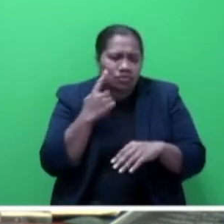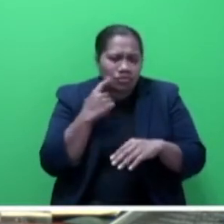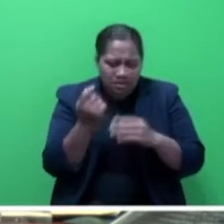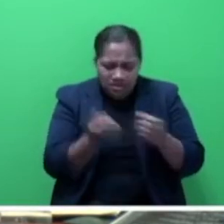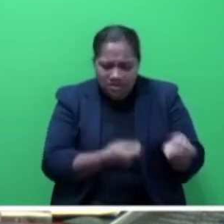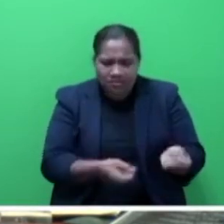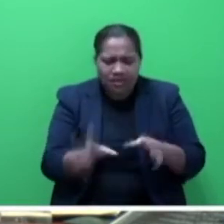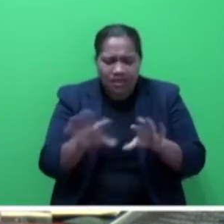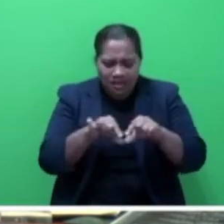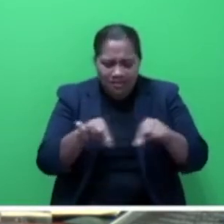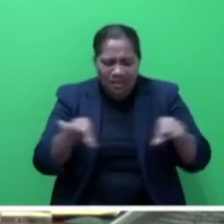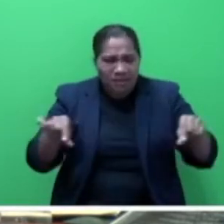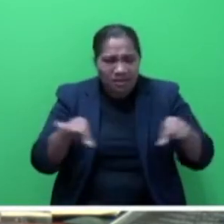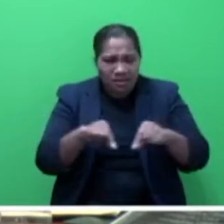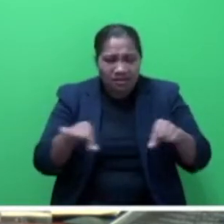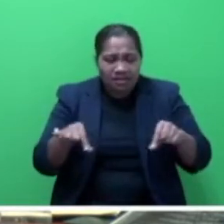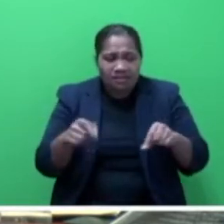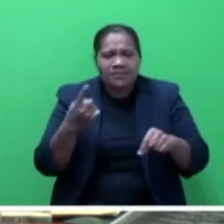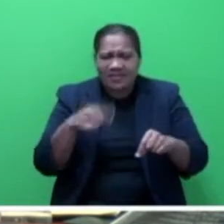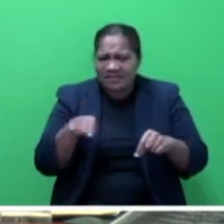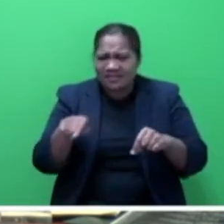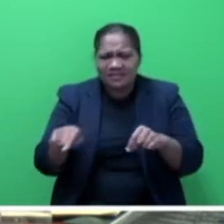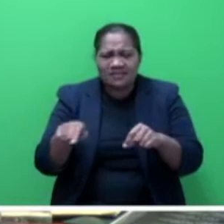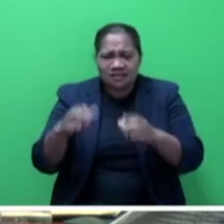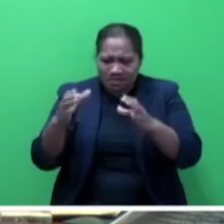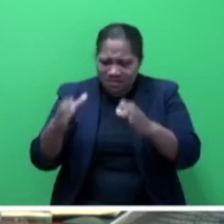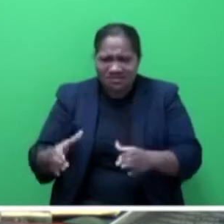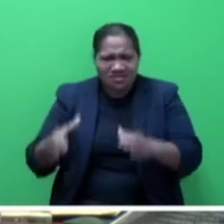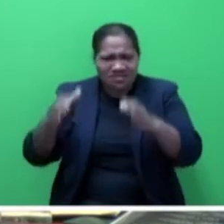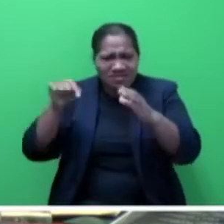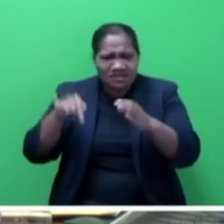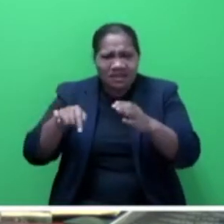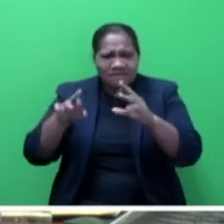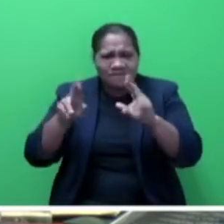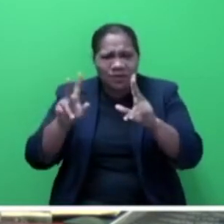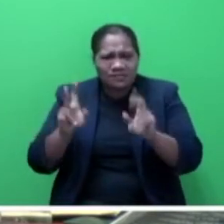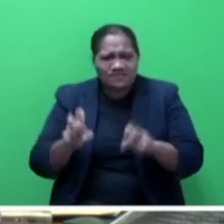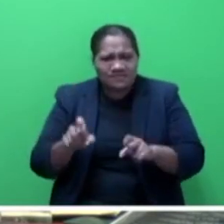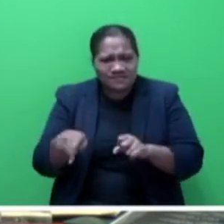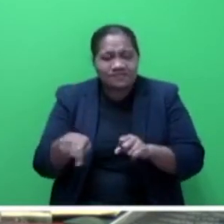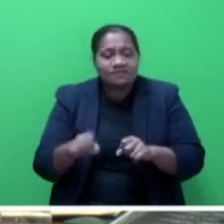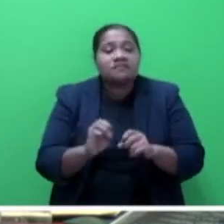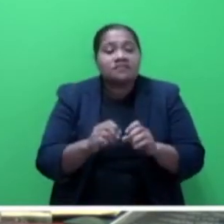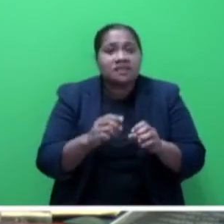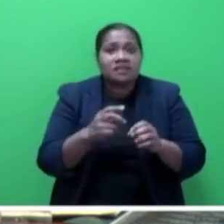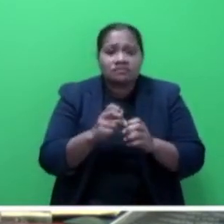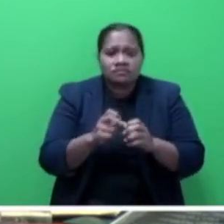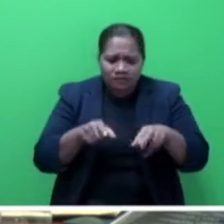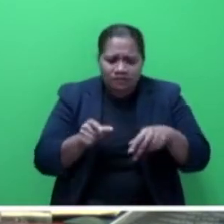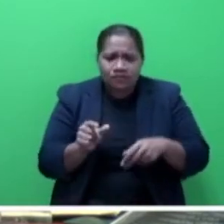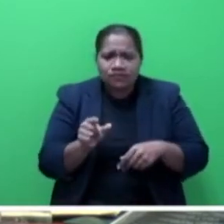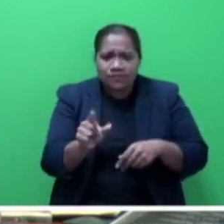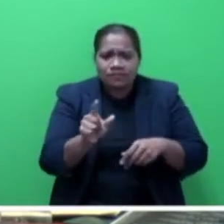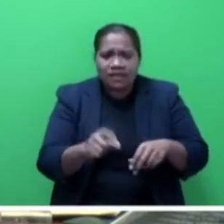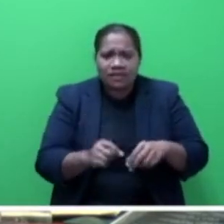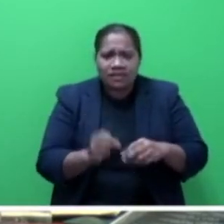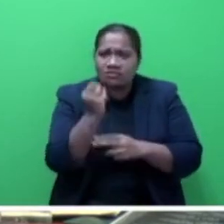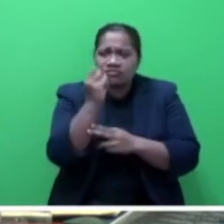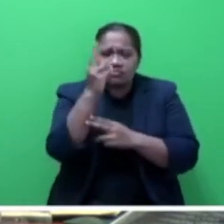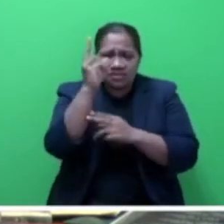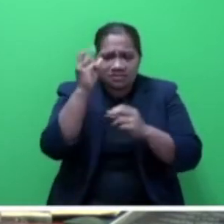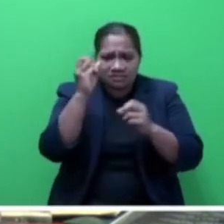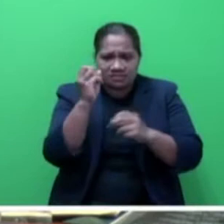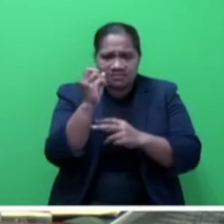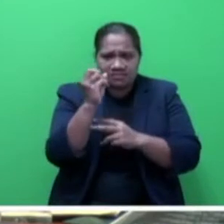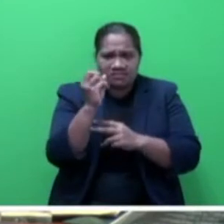and sewerage, curb and channel footpaths, driveways and streetlights. The tender was called